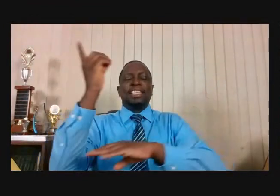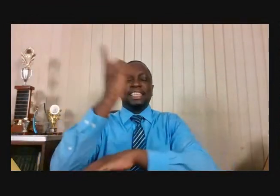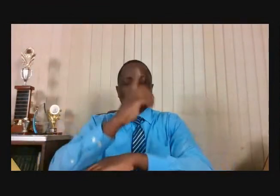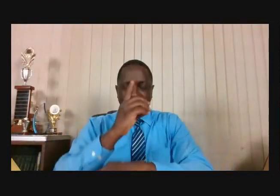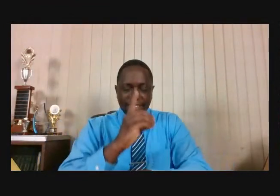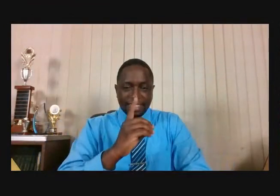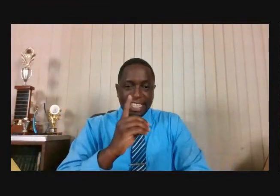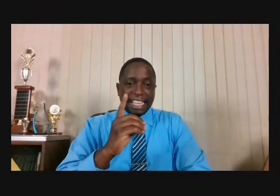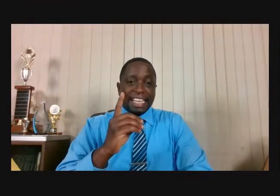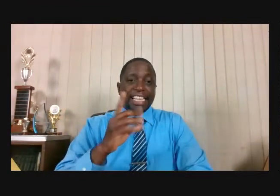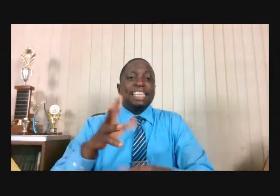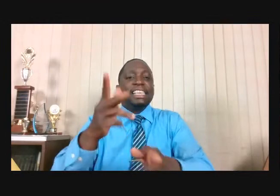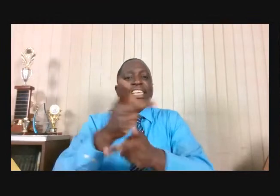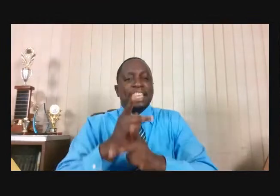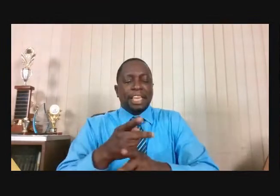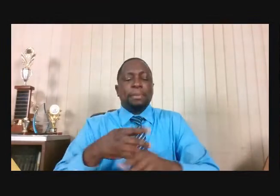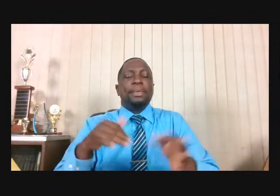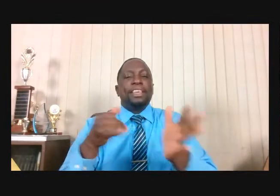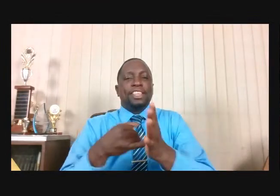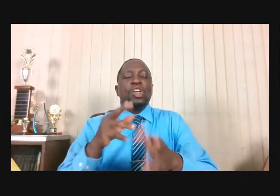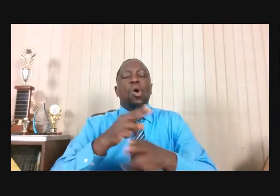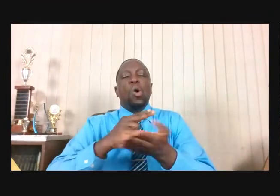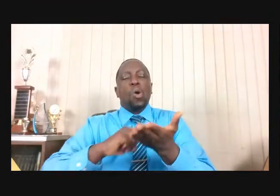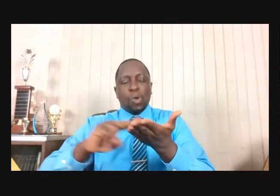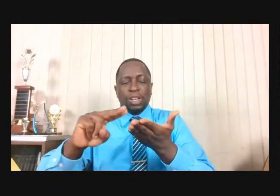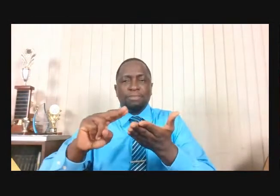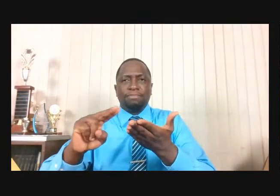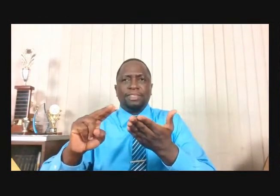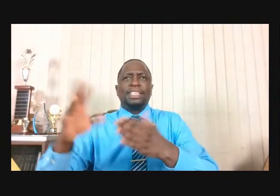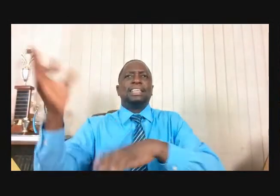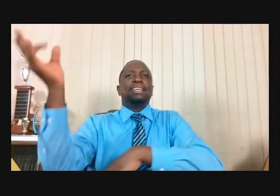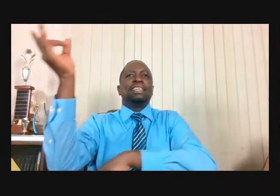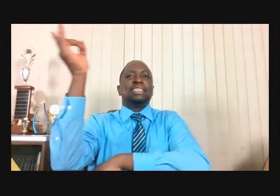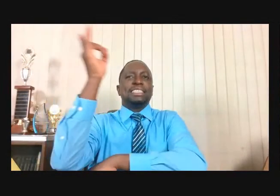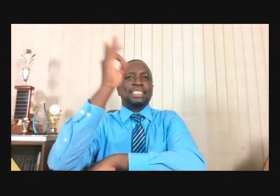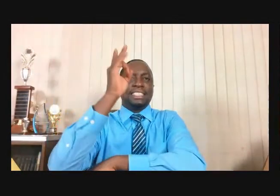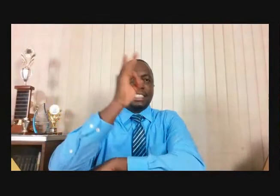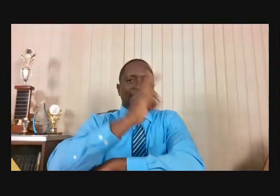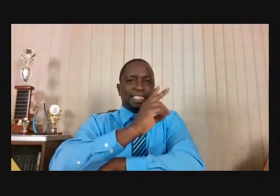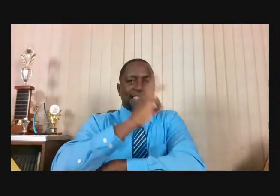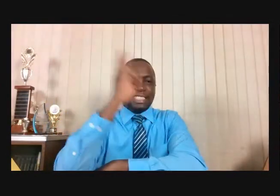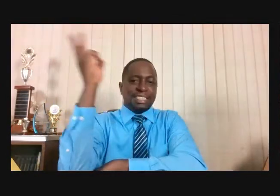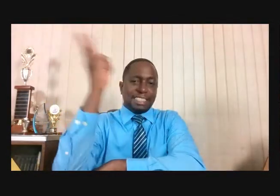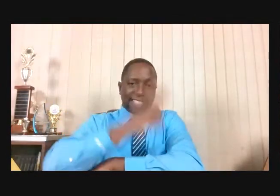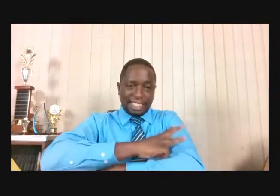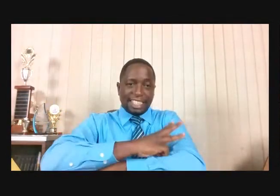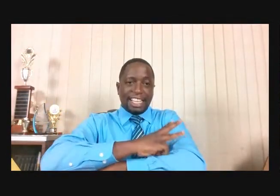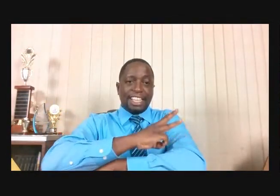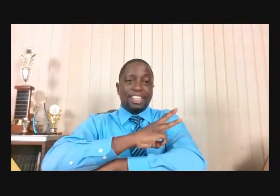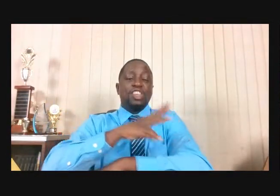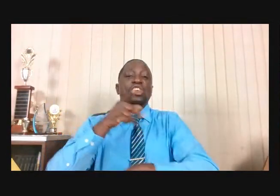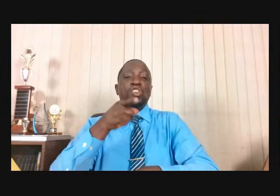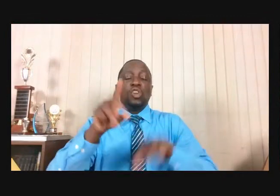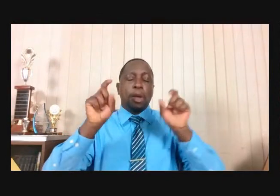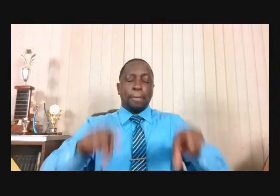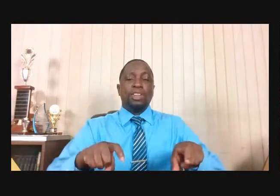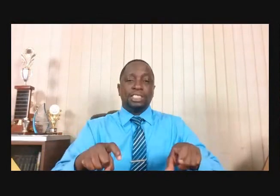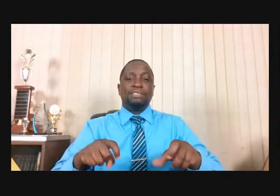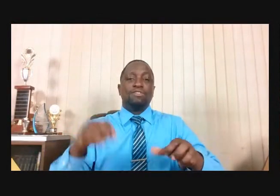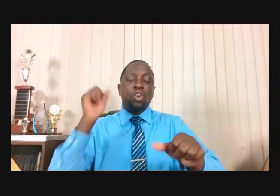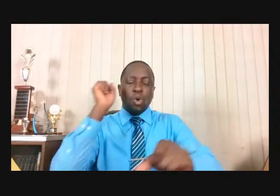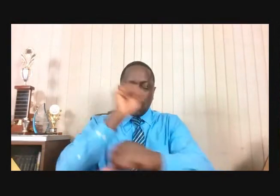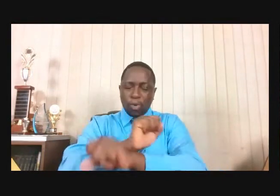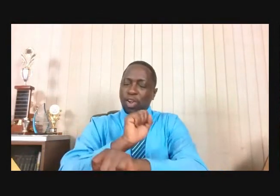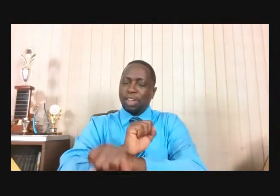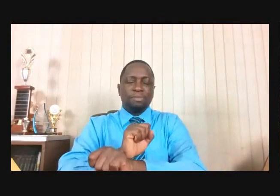Six days, six days, shall you labor, shall you do all your work. It's good to work.